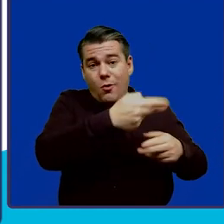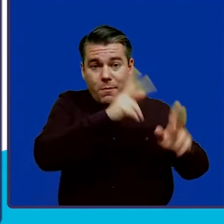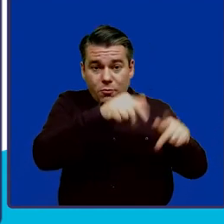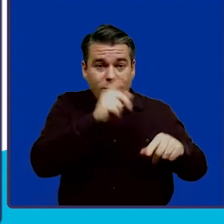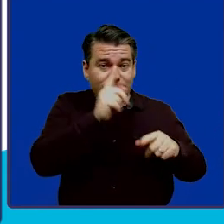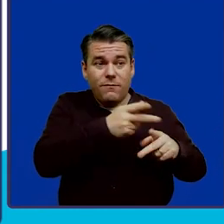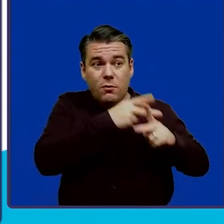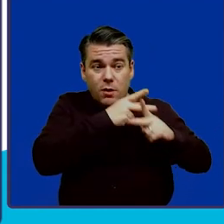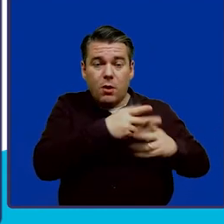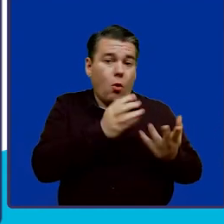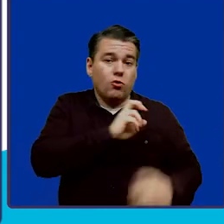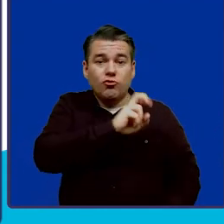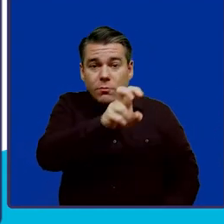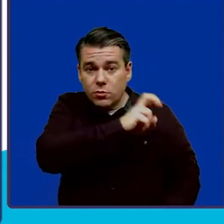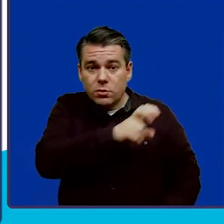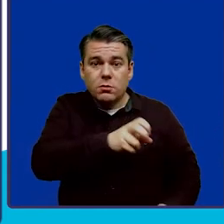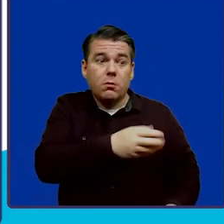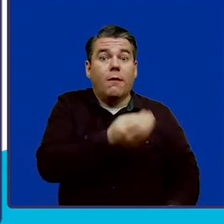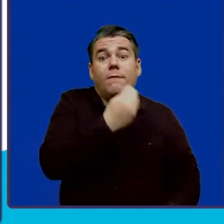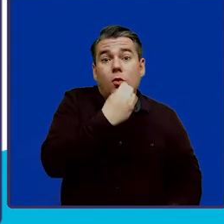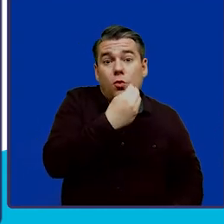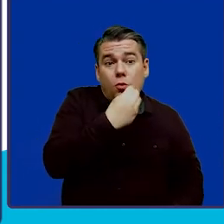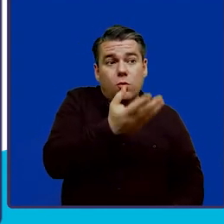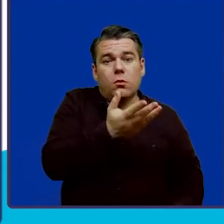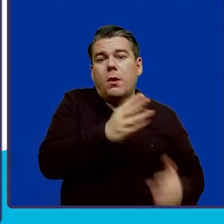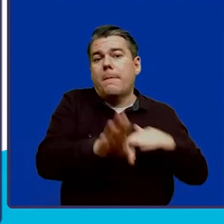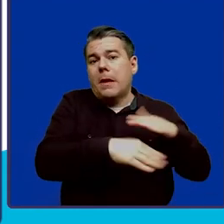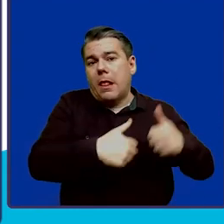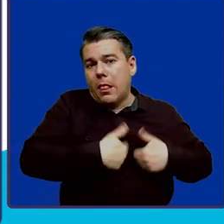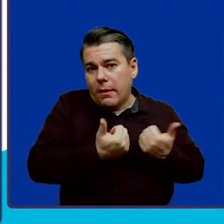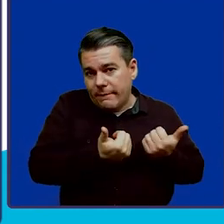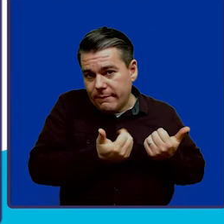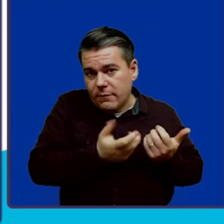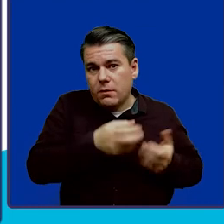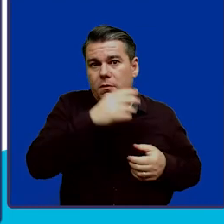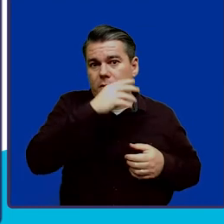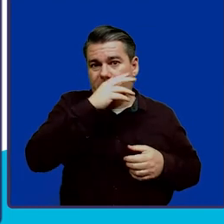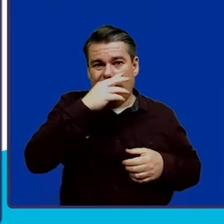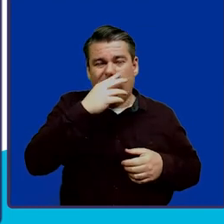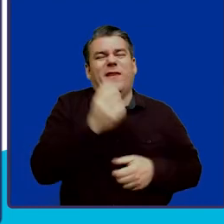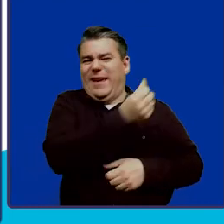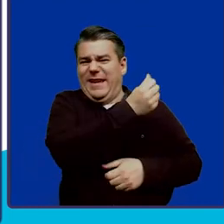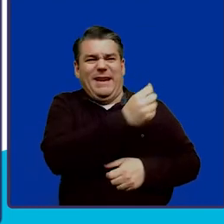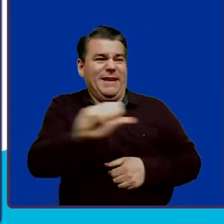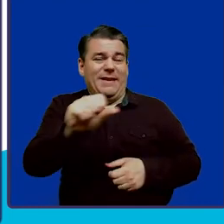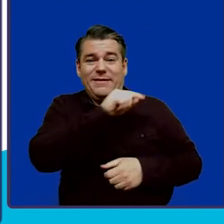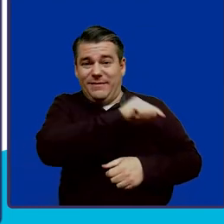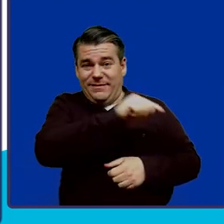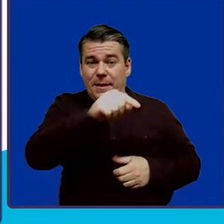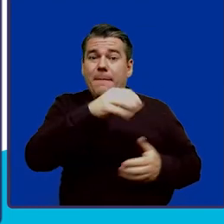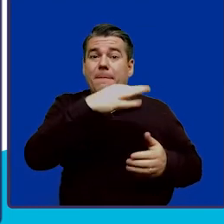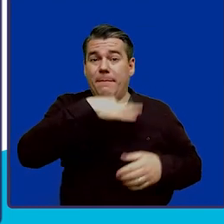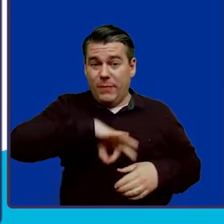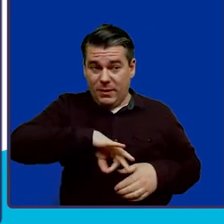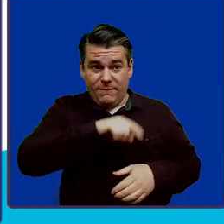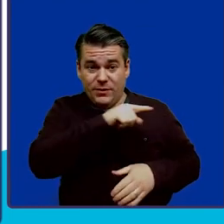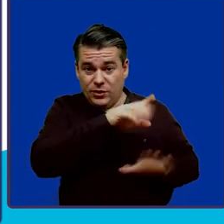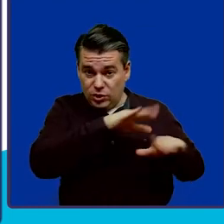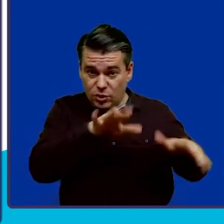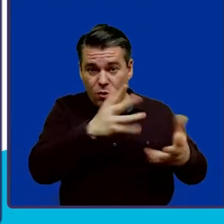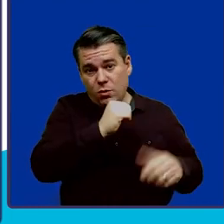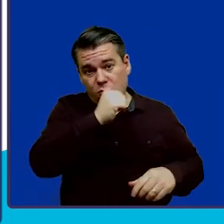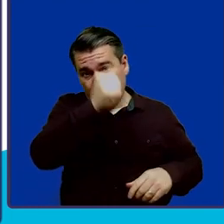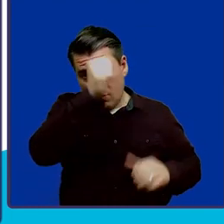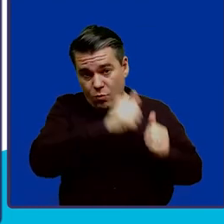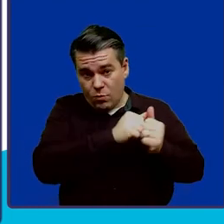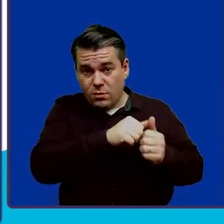transportation, food, basic living expenses, anything that benefits the child or the adult